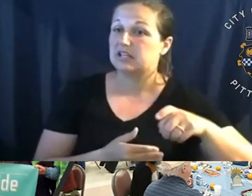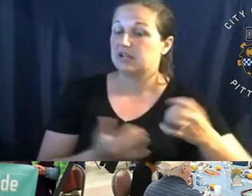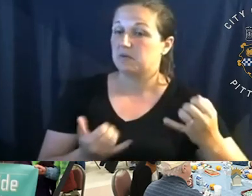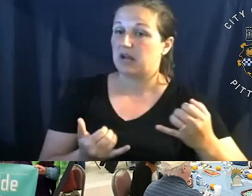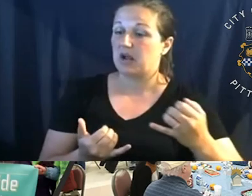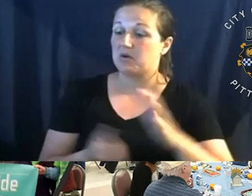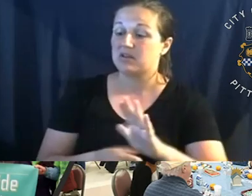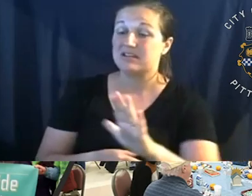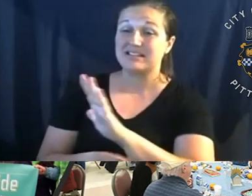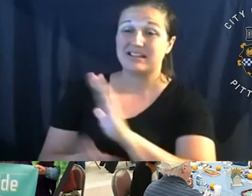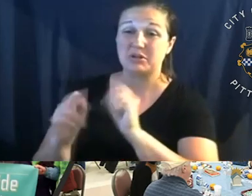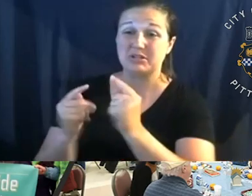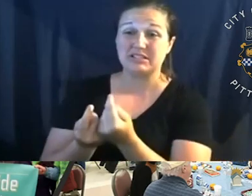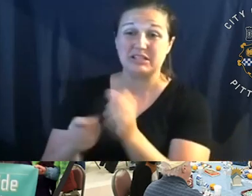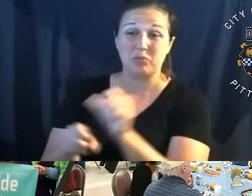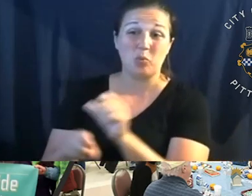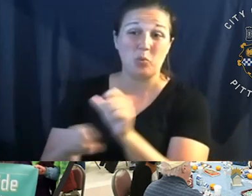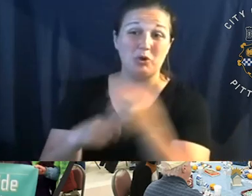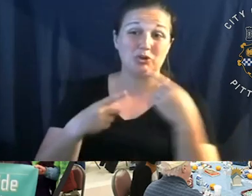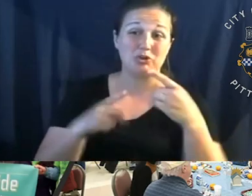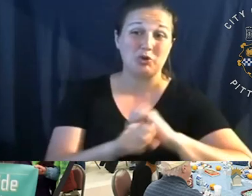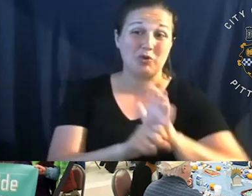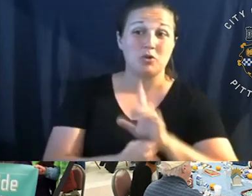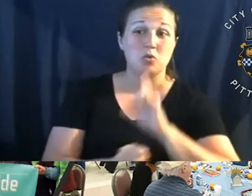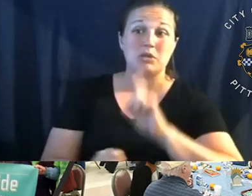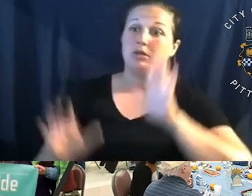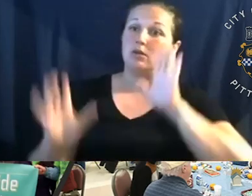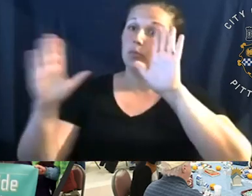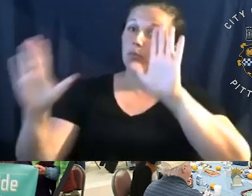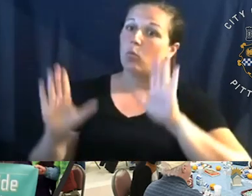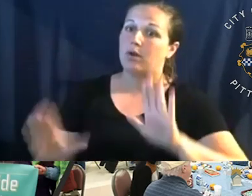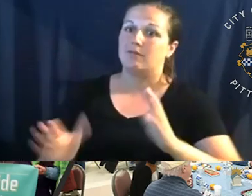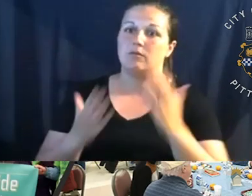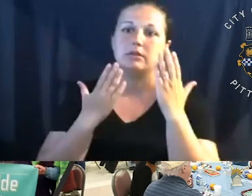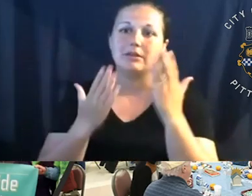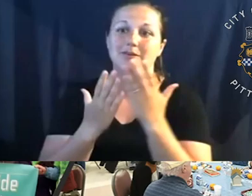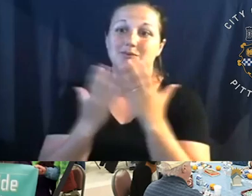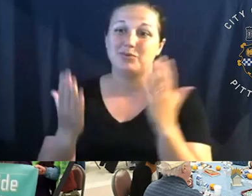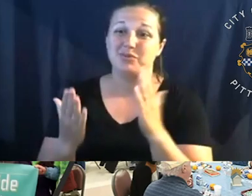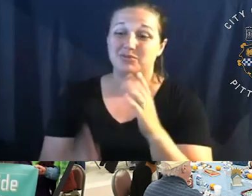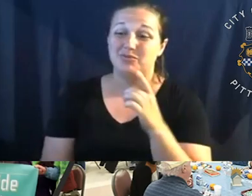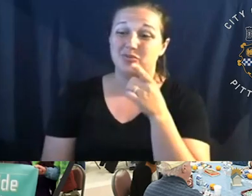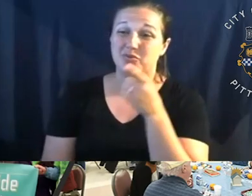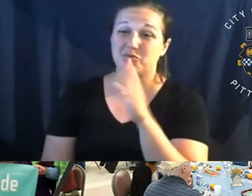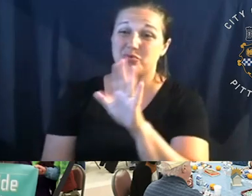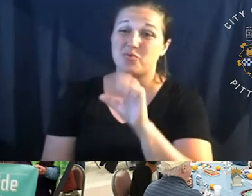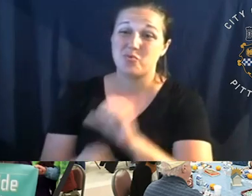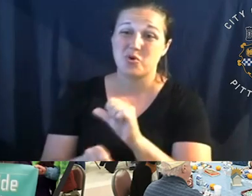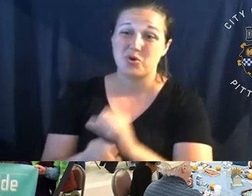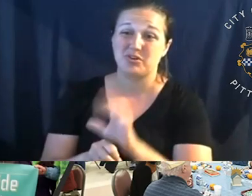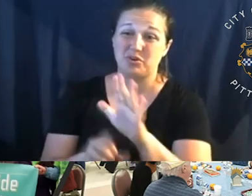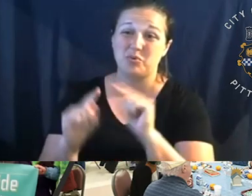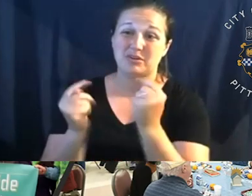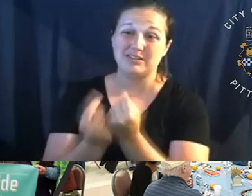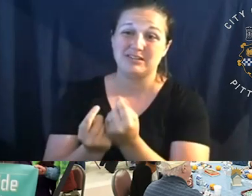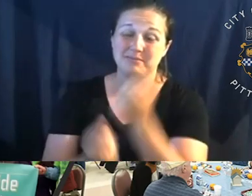um, commendable and just absolutely amazing. So thanks again, Ross and to you and all your team, um, for what you do every single day.